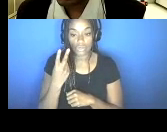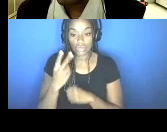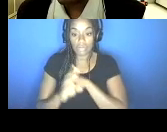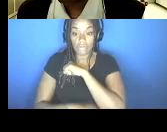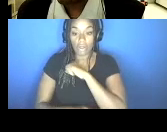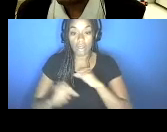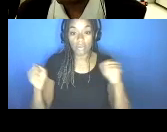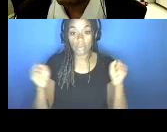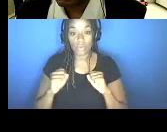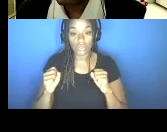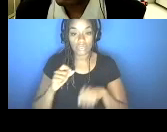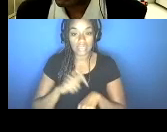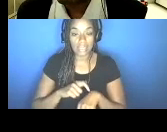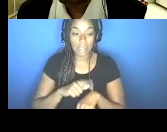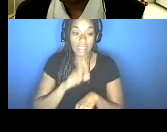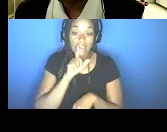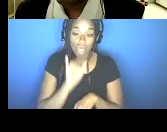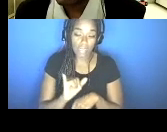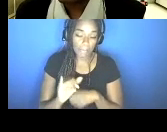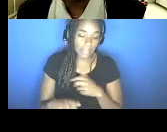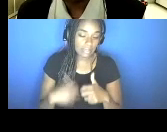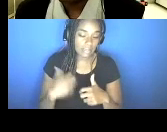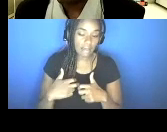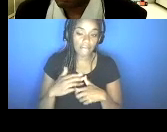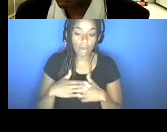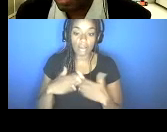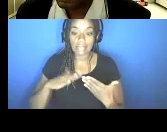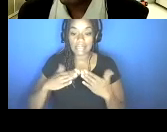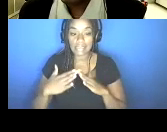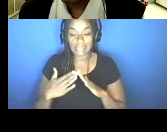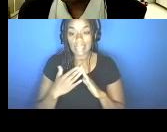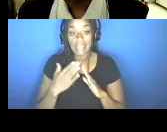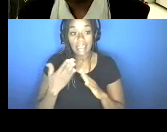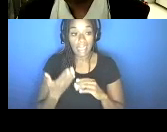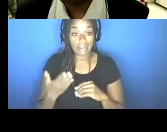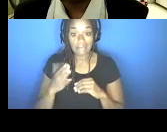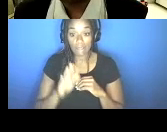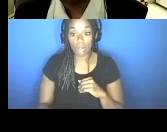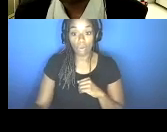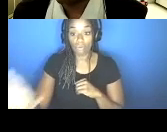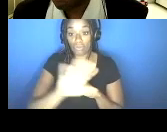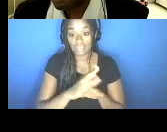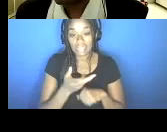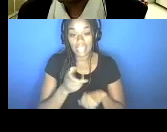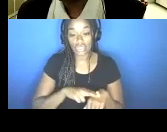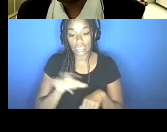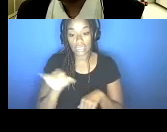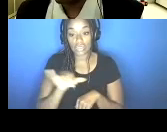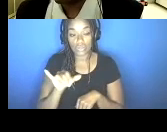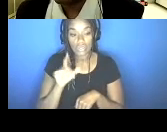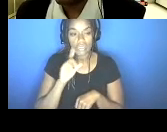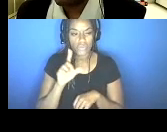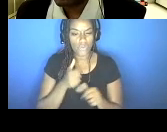not been, have actually been really, really tough, you know, on our city, but also nationally. And so, you know, for, for the COVID update, I